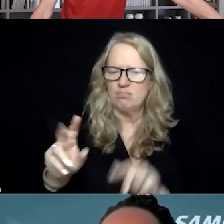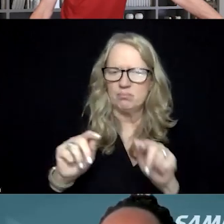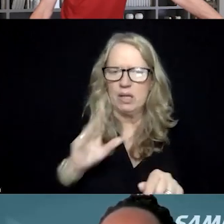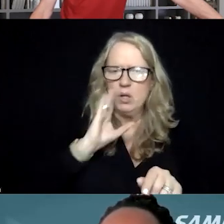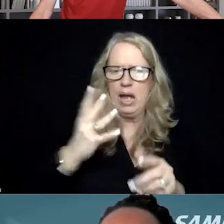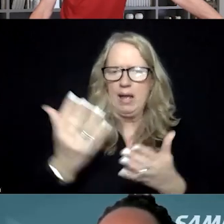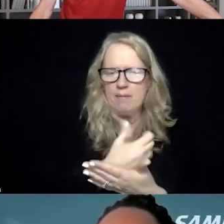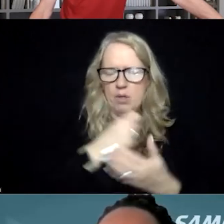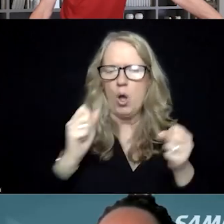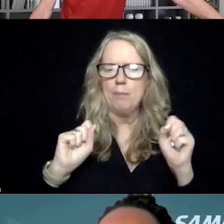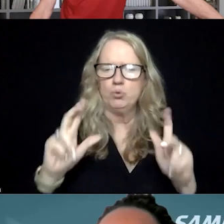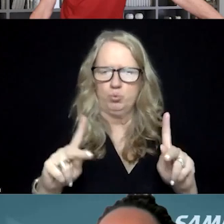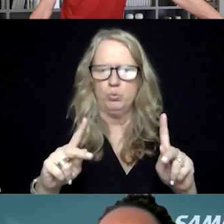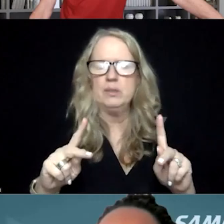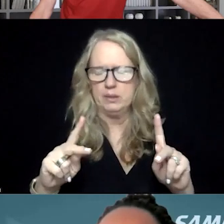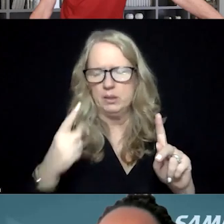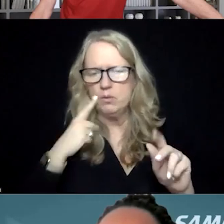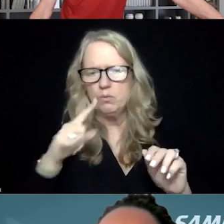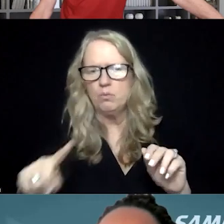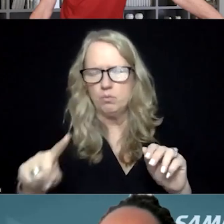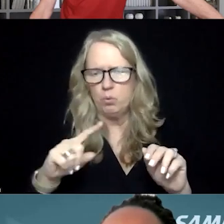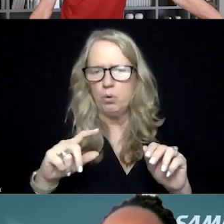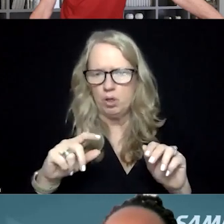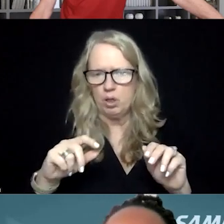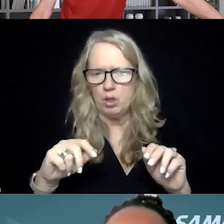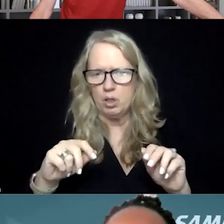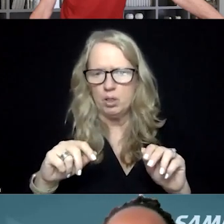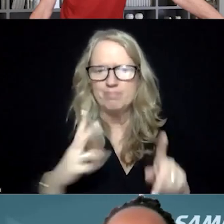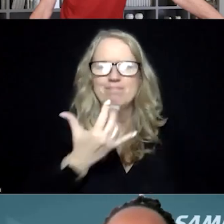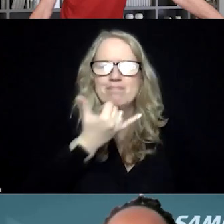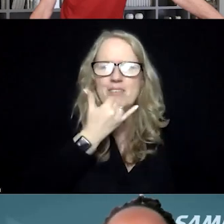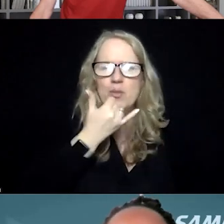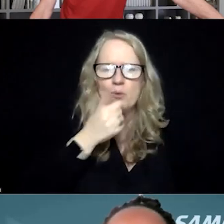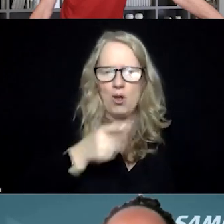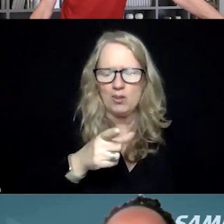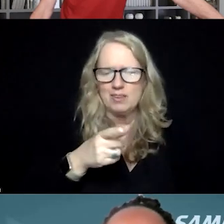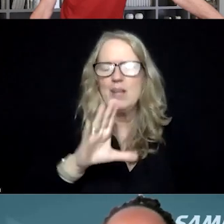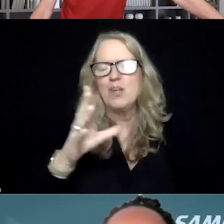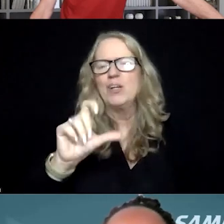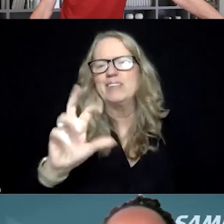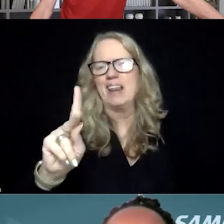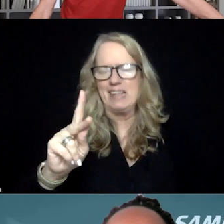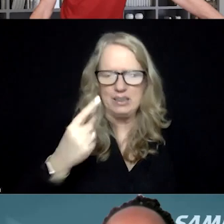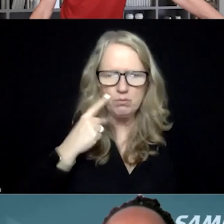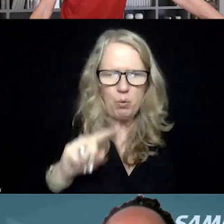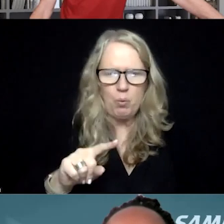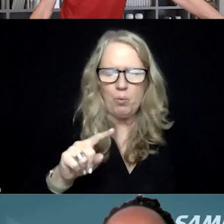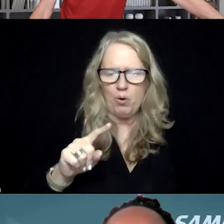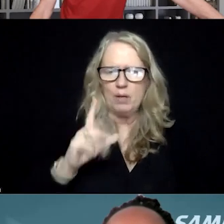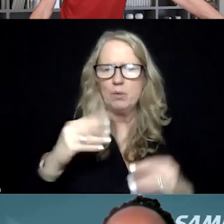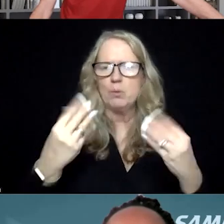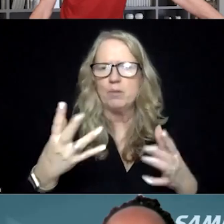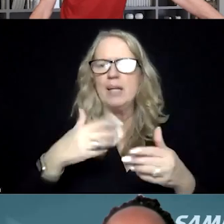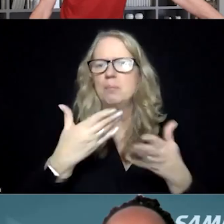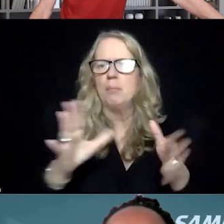opportunity for, um, that doesn't, didn't work though. Nope, that's the wrong thing. Um, there is a link for, um, providing public